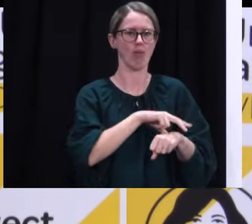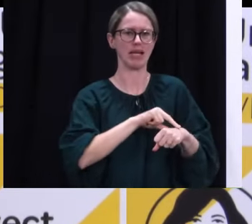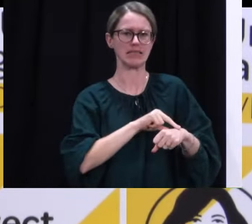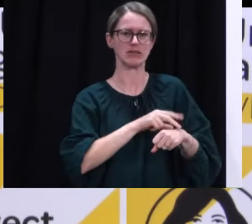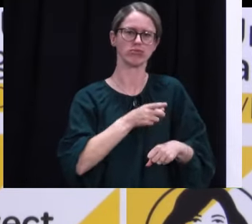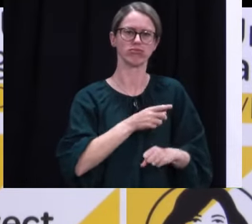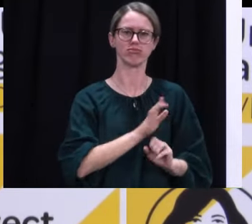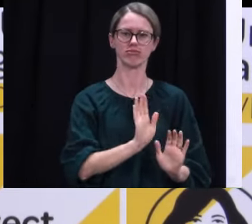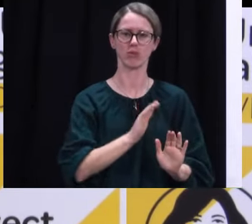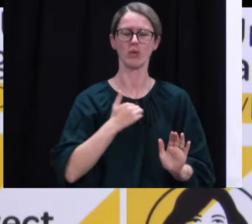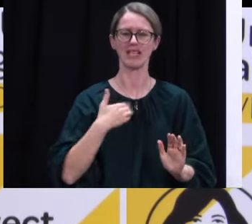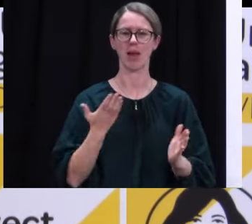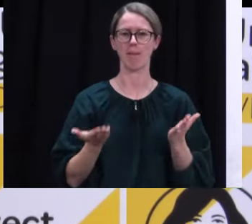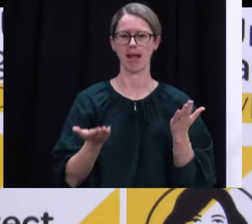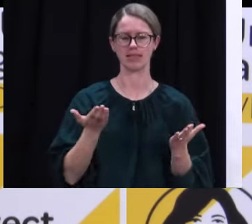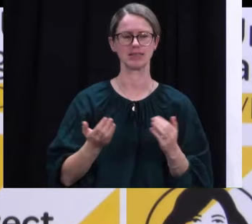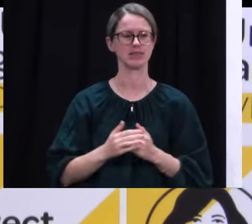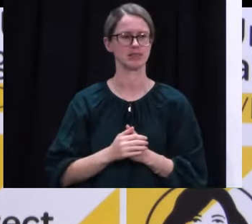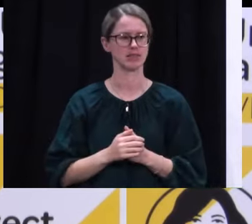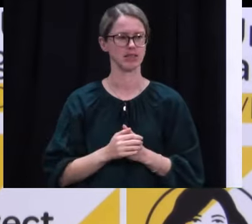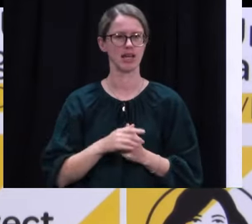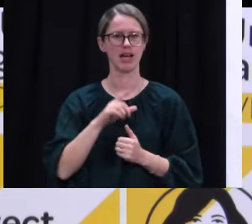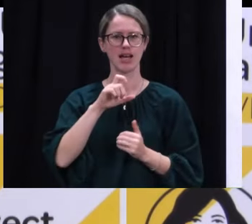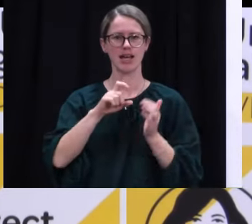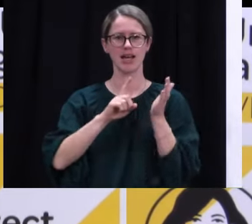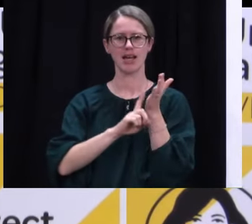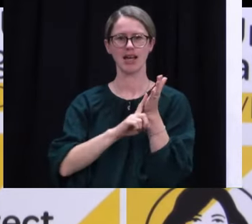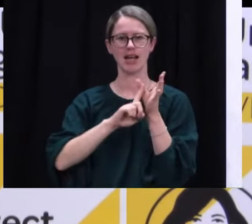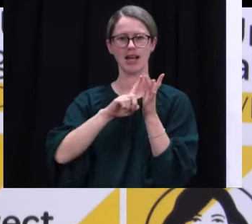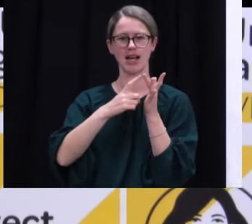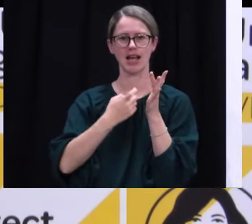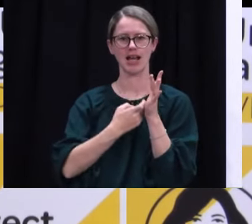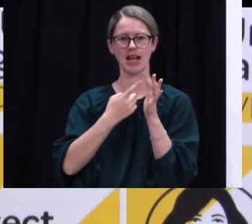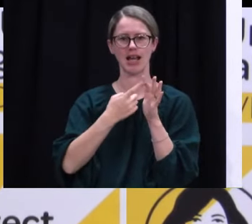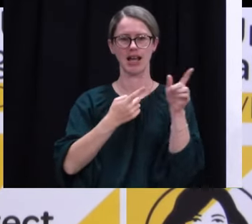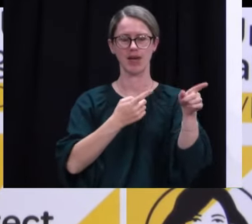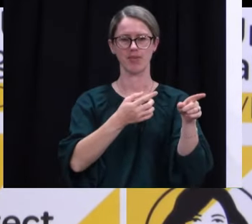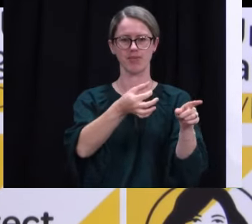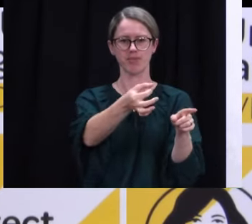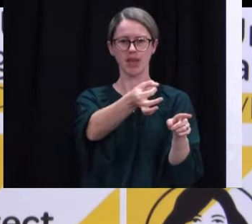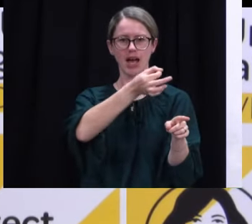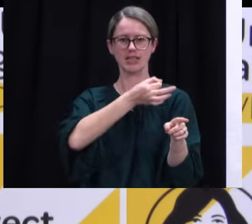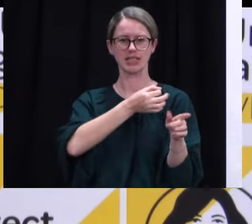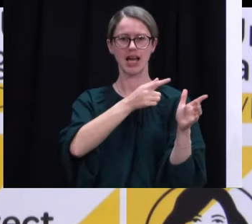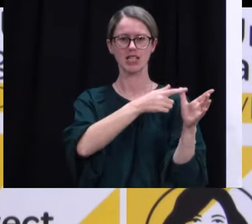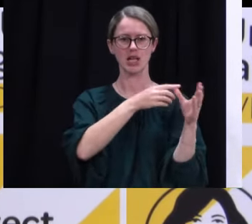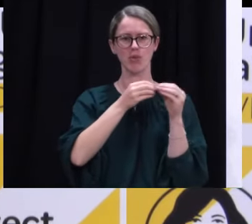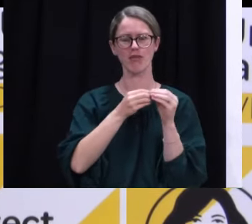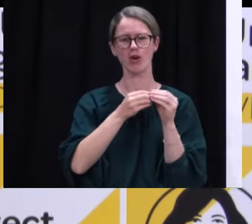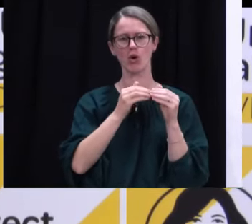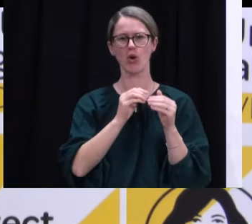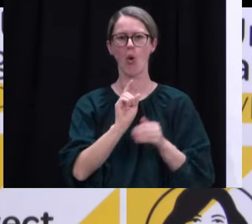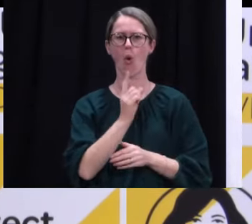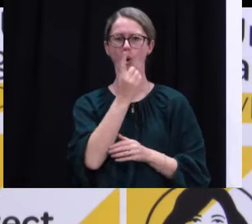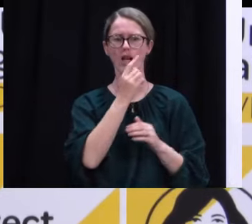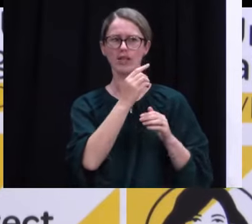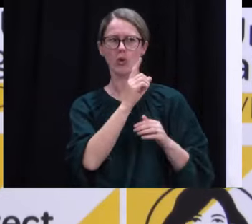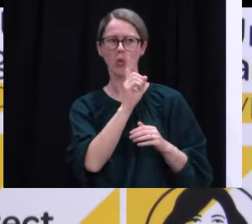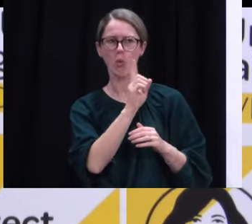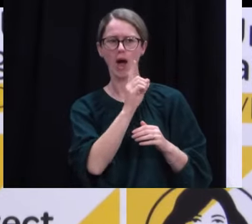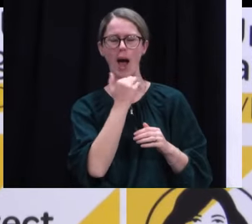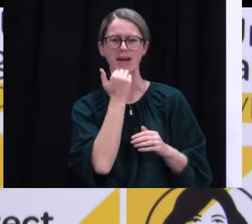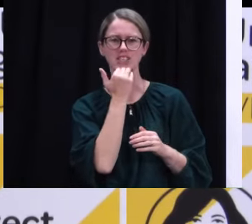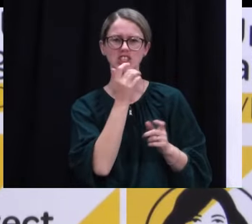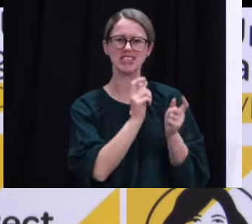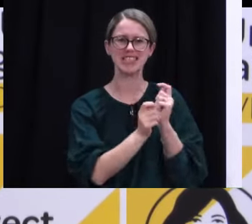strike that balance. I'm clear. Dr. Bloomfield, what levels of testing would you be needing to see in Auckland ahead of making